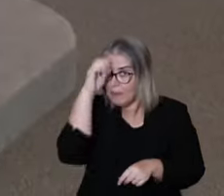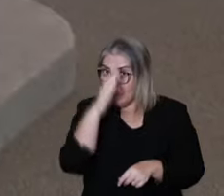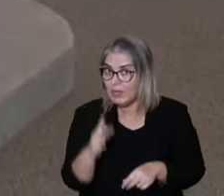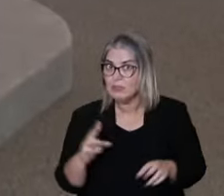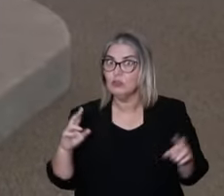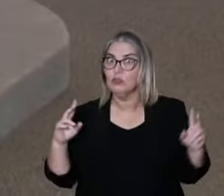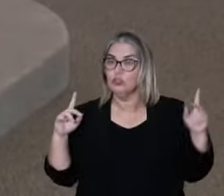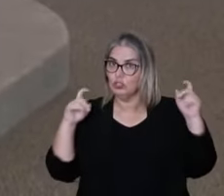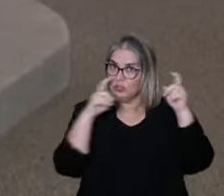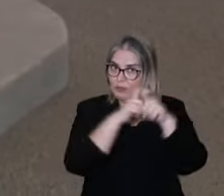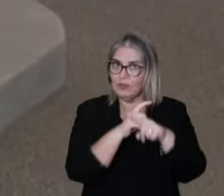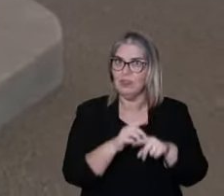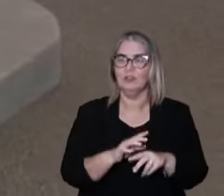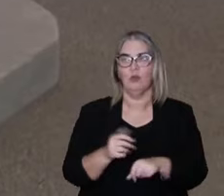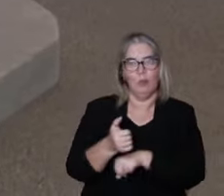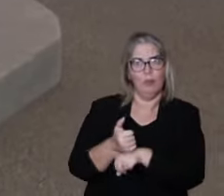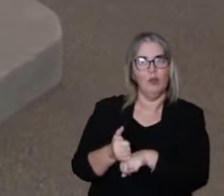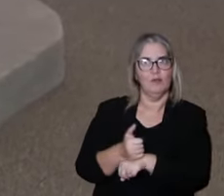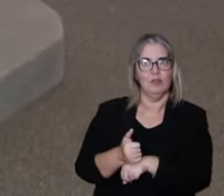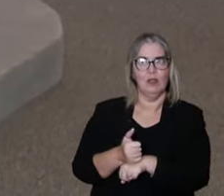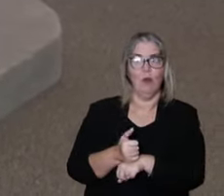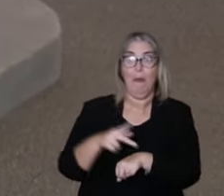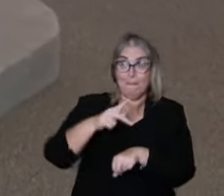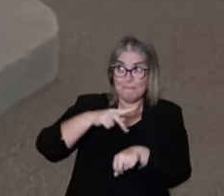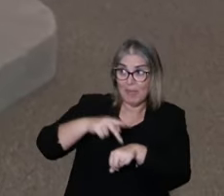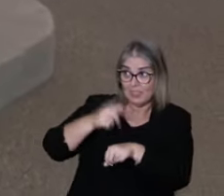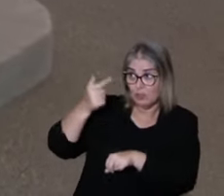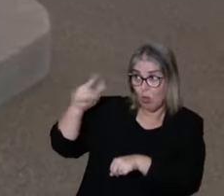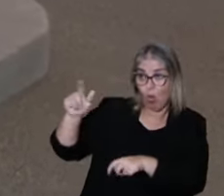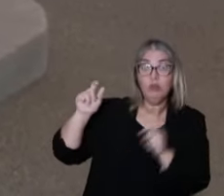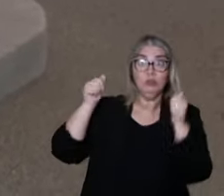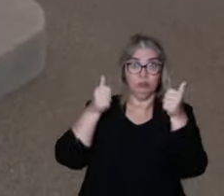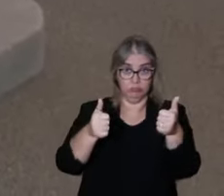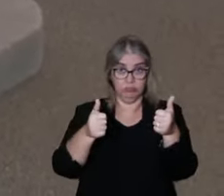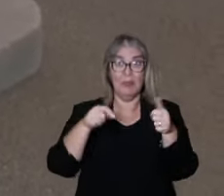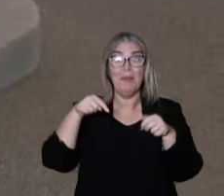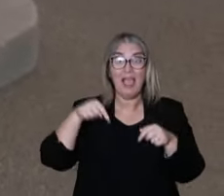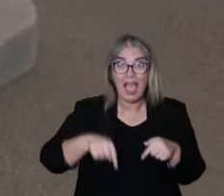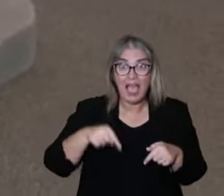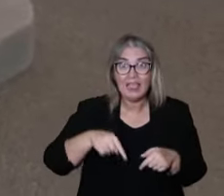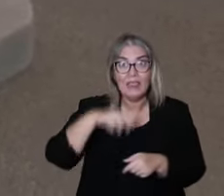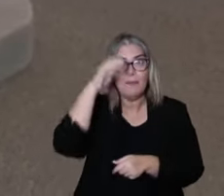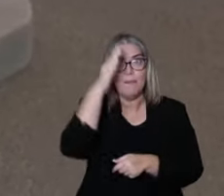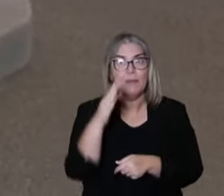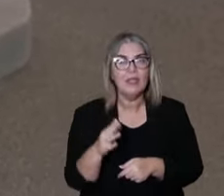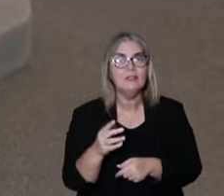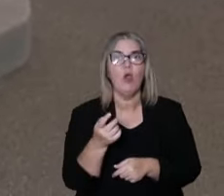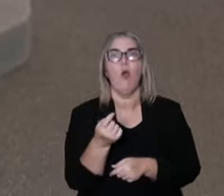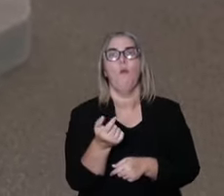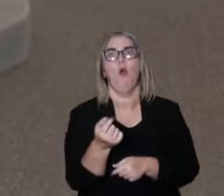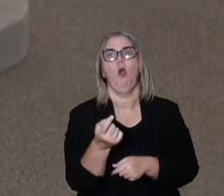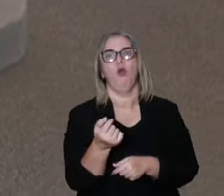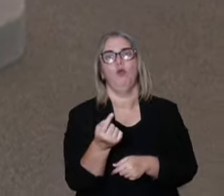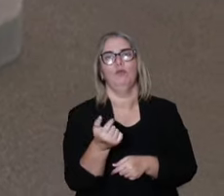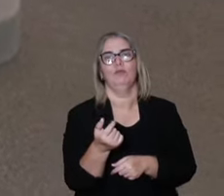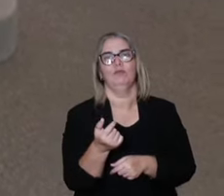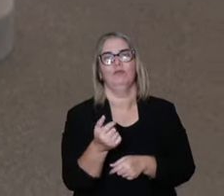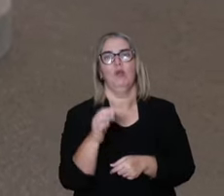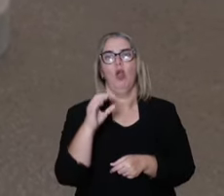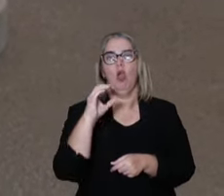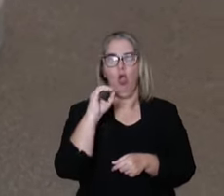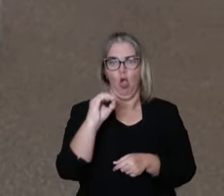a problem for this person to work in a lot of parts of the world. This person can work and takes to the ophthalmologist